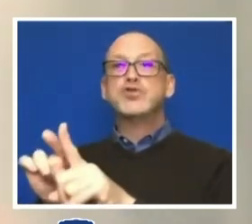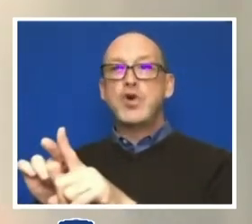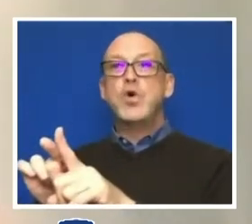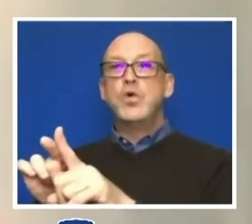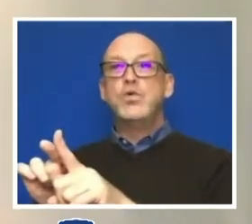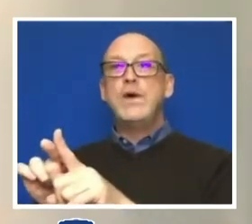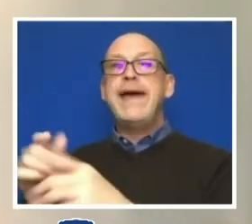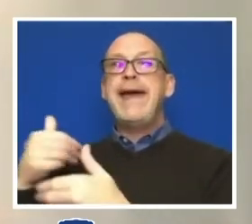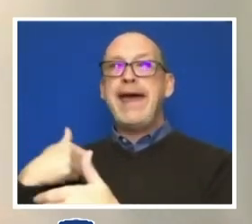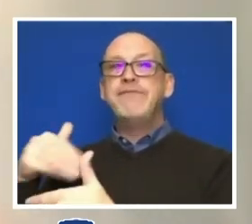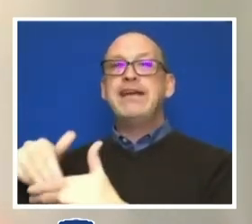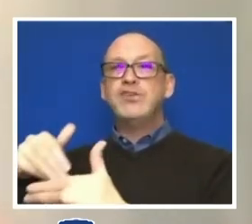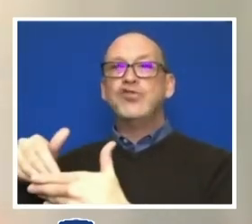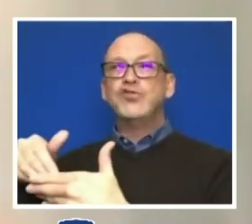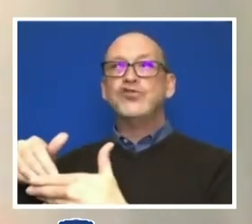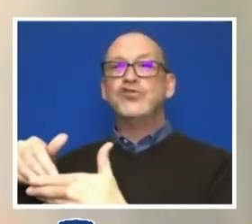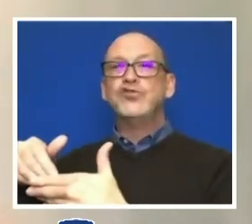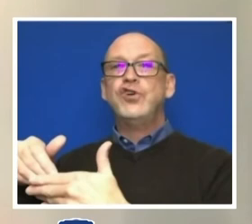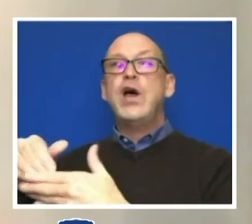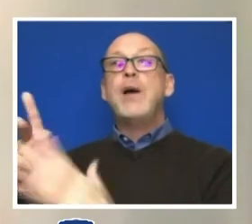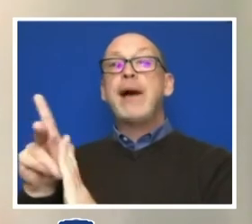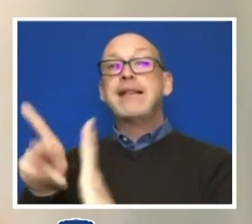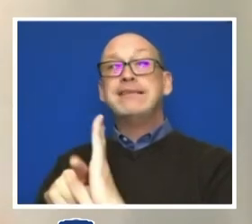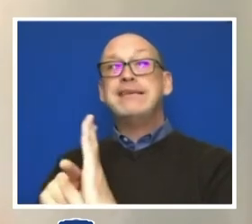internal policies which mirror First Amendment protections.